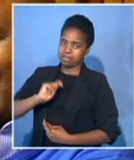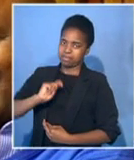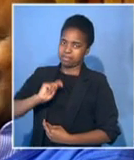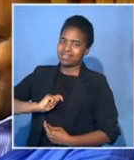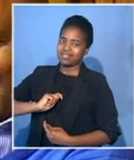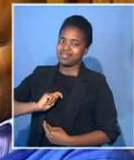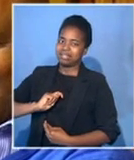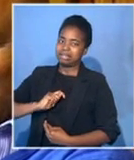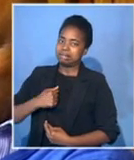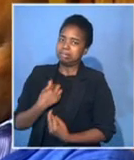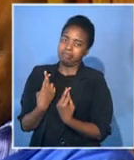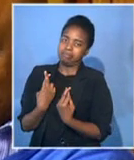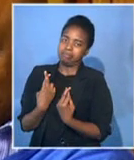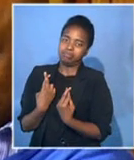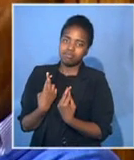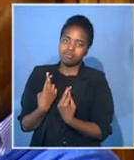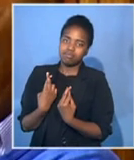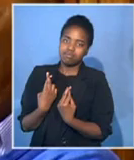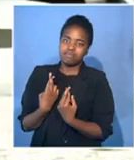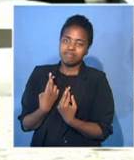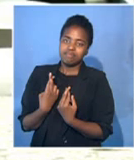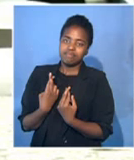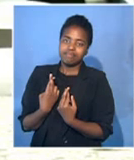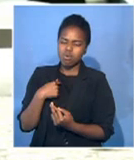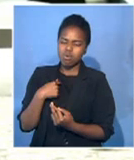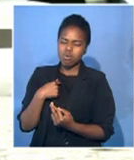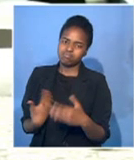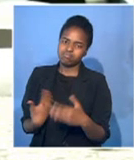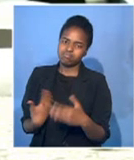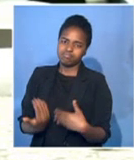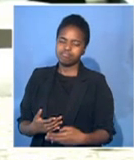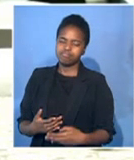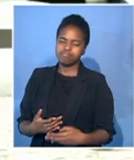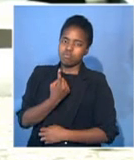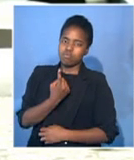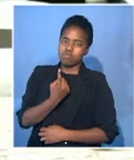will do the right thing. So on that basis, our instructions